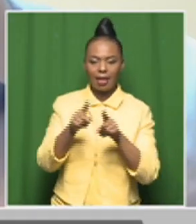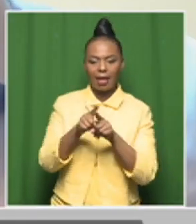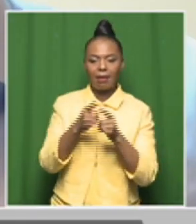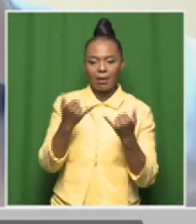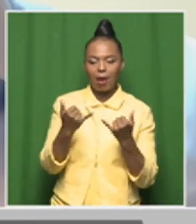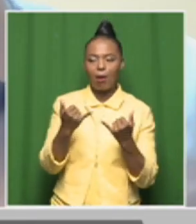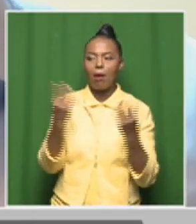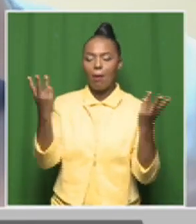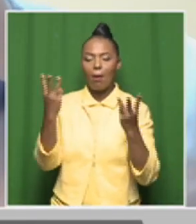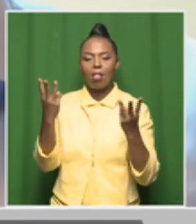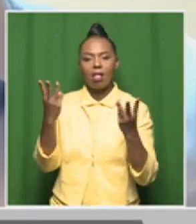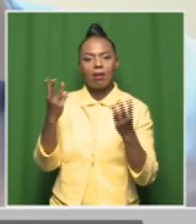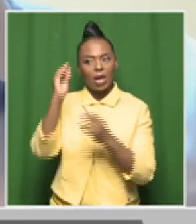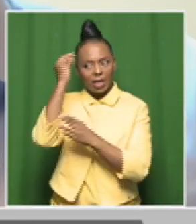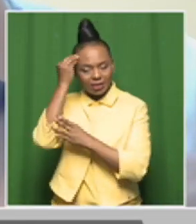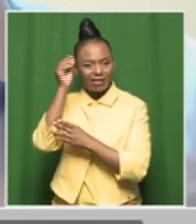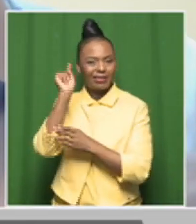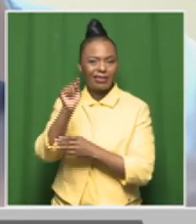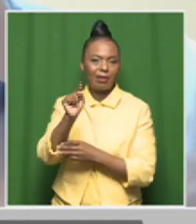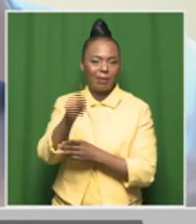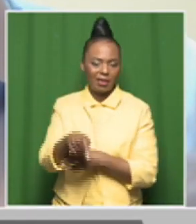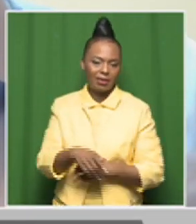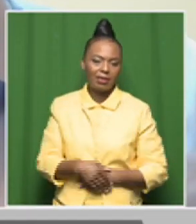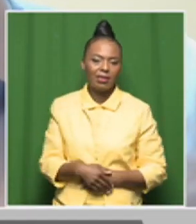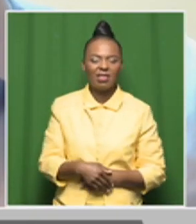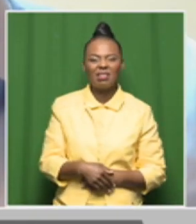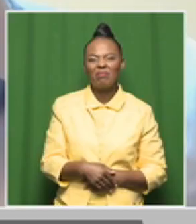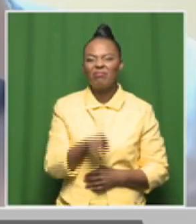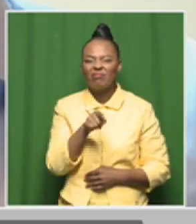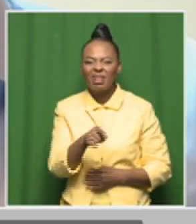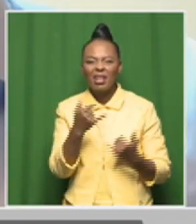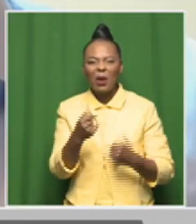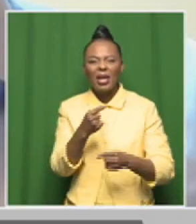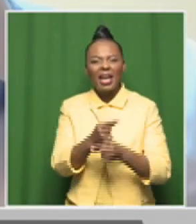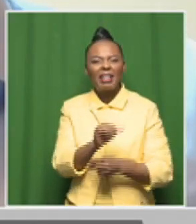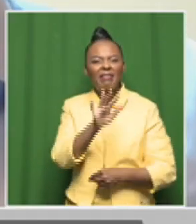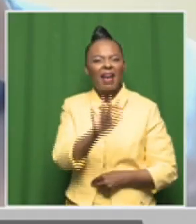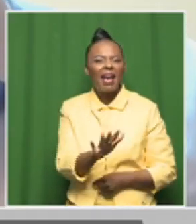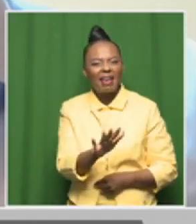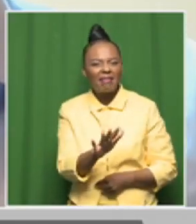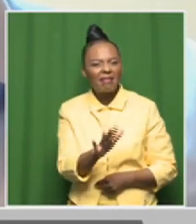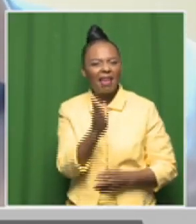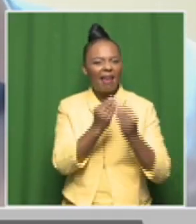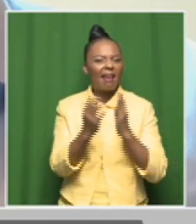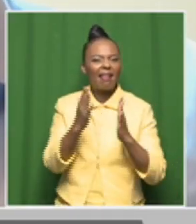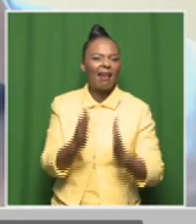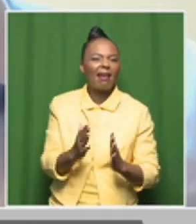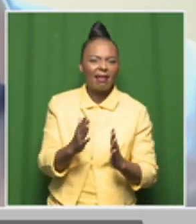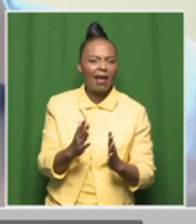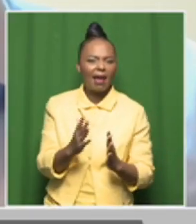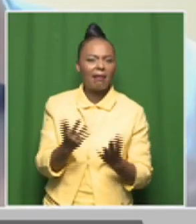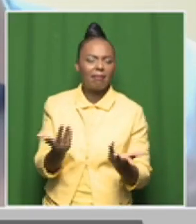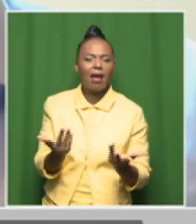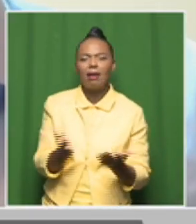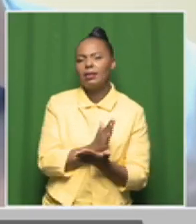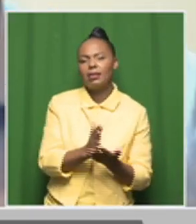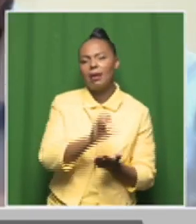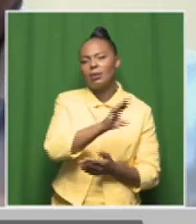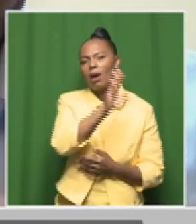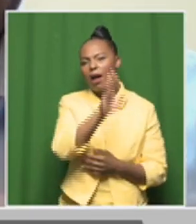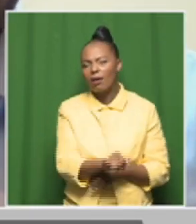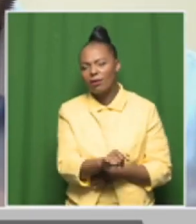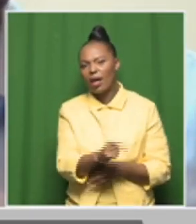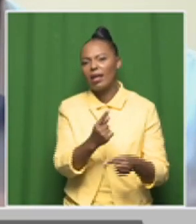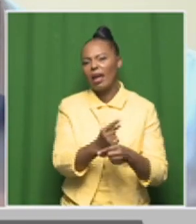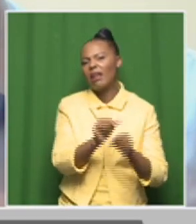Talk to us about how that can change the trajectory of the grade 5 learner's performance. But also, in the same breath, I mean, it's not all doom and gloom. We also saw South Africa's grade 9